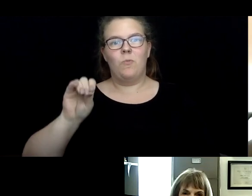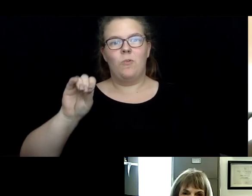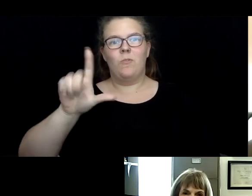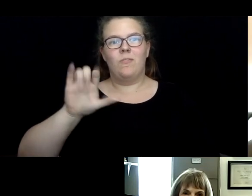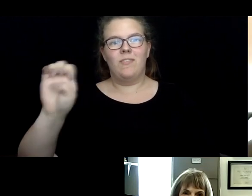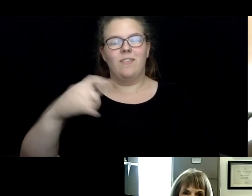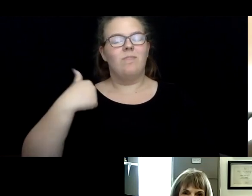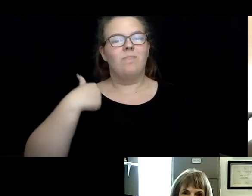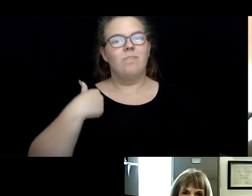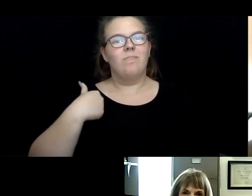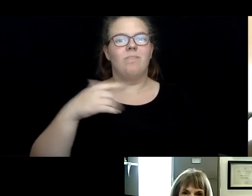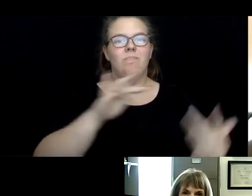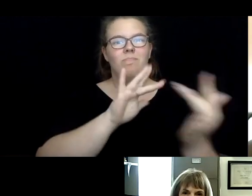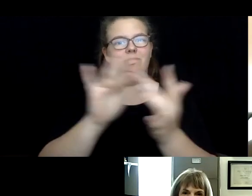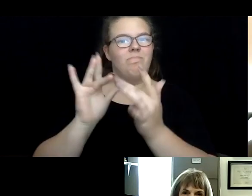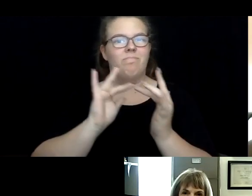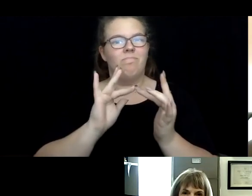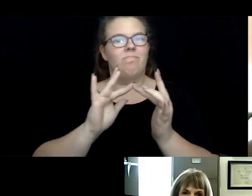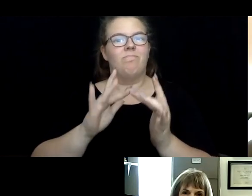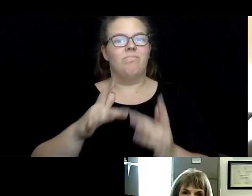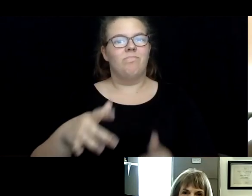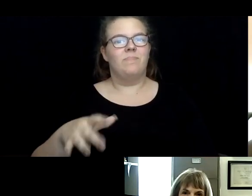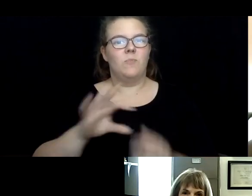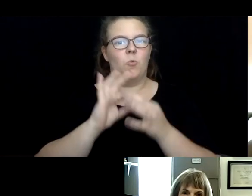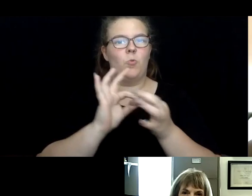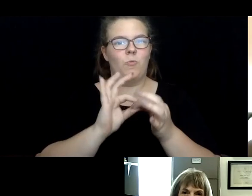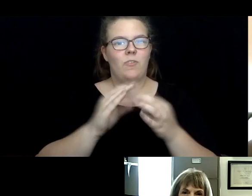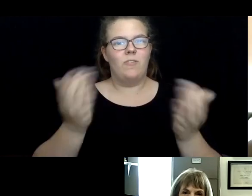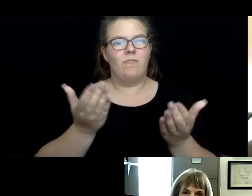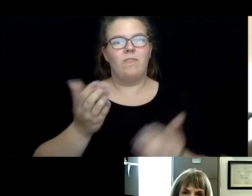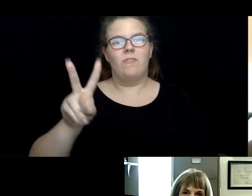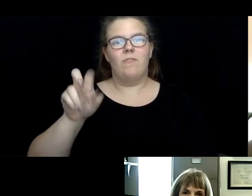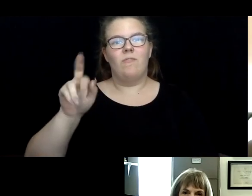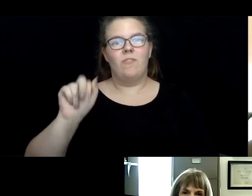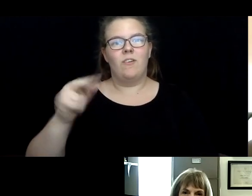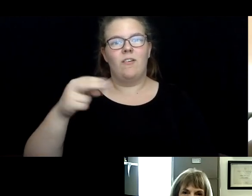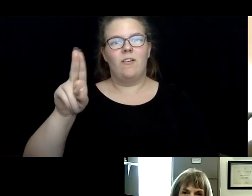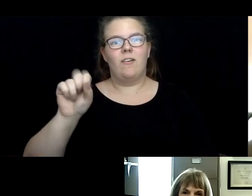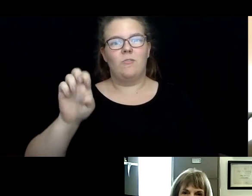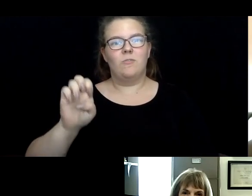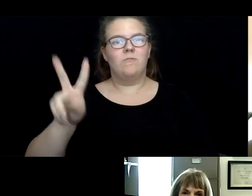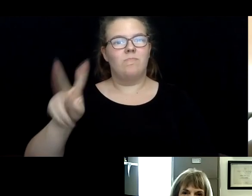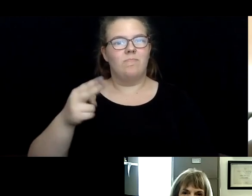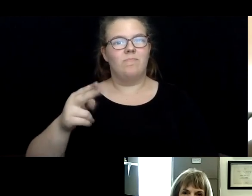VeraHouse. Before we begin today's presentation, I'd like to acknowledge some recent events.